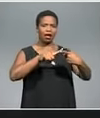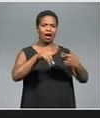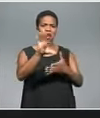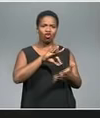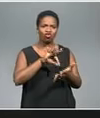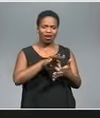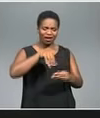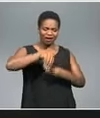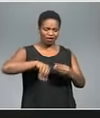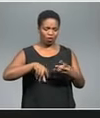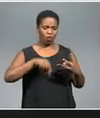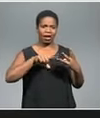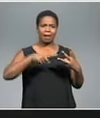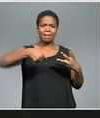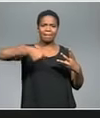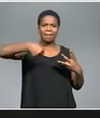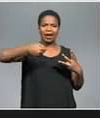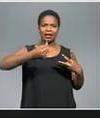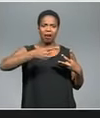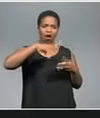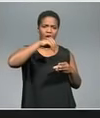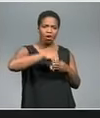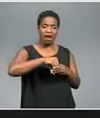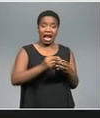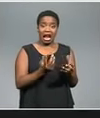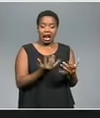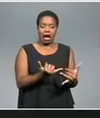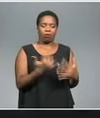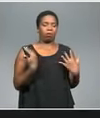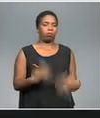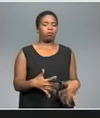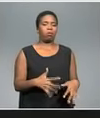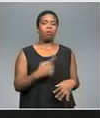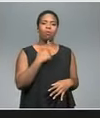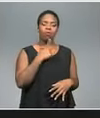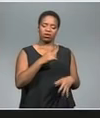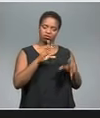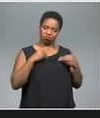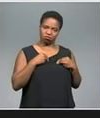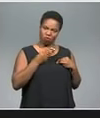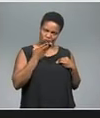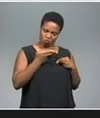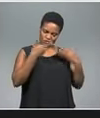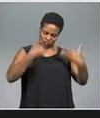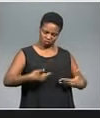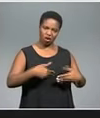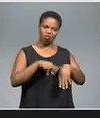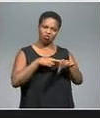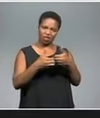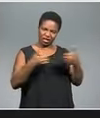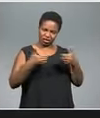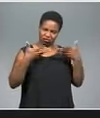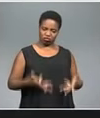for influence, and implicated top politicians in corruption. Another bombshell from Angelo Agritzi today admitting he's